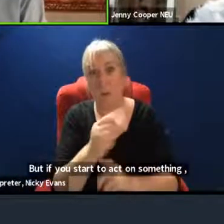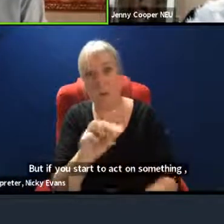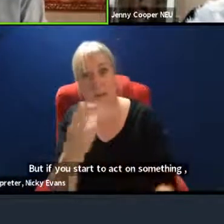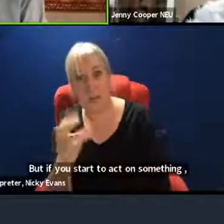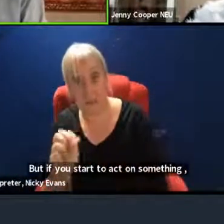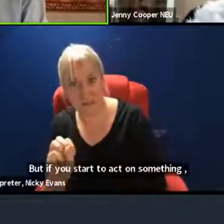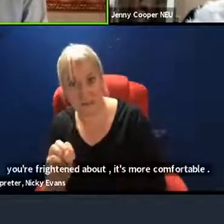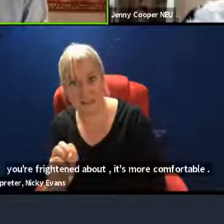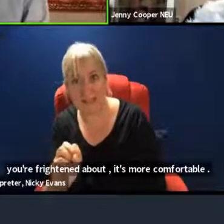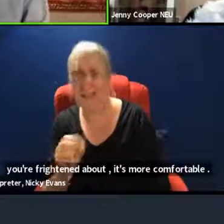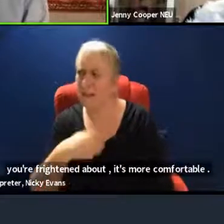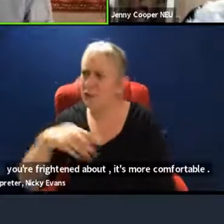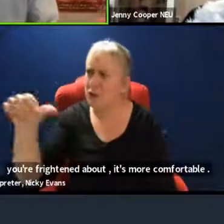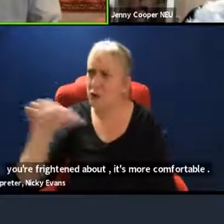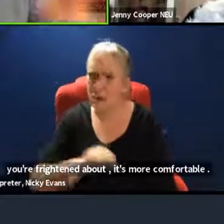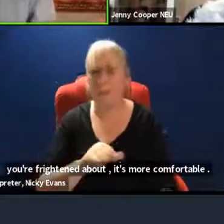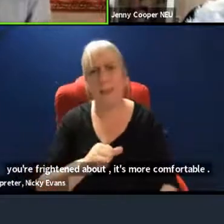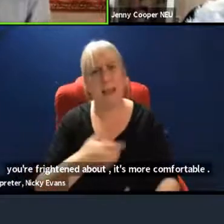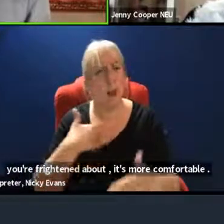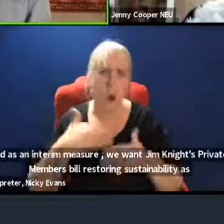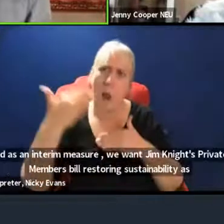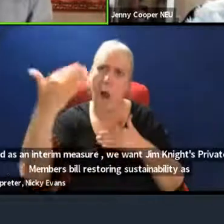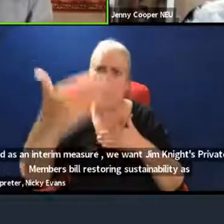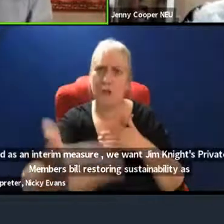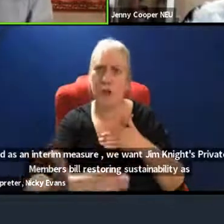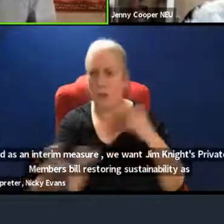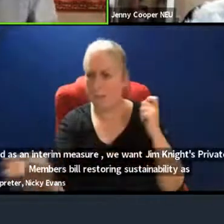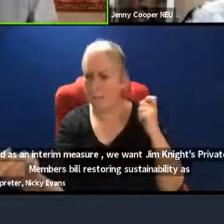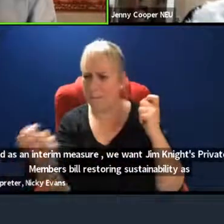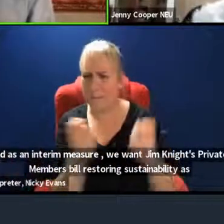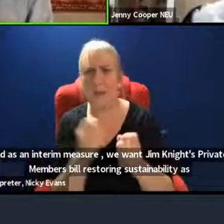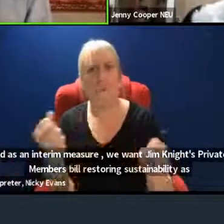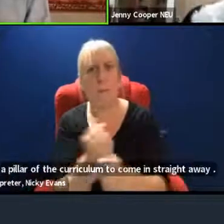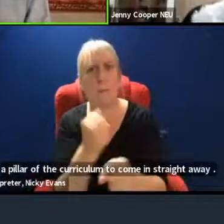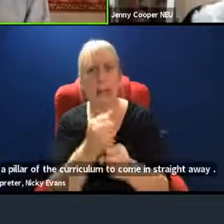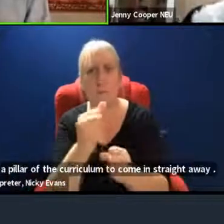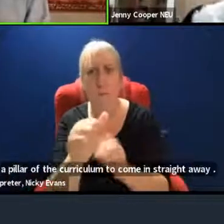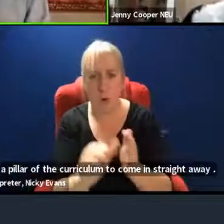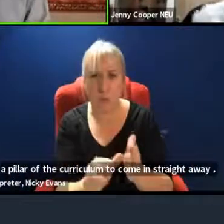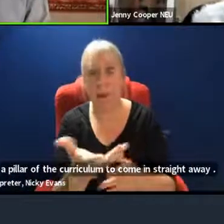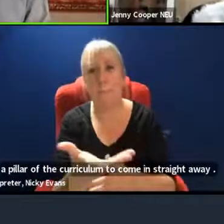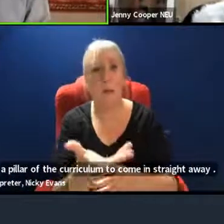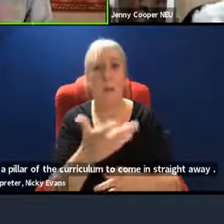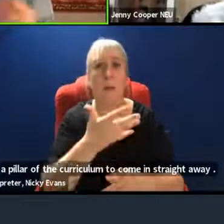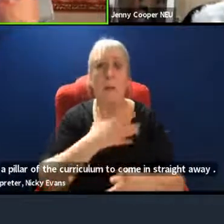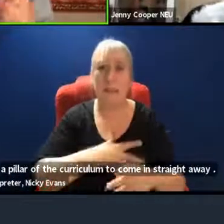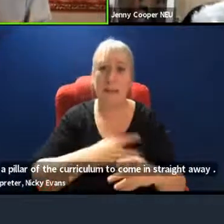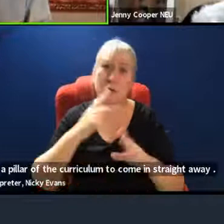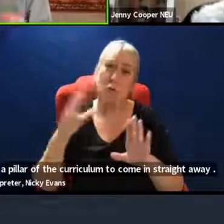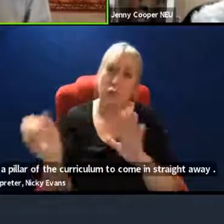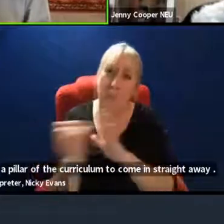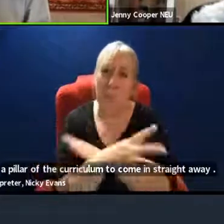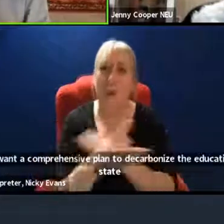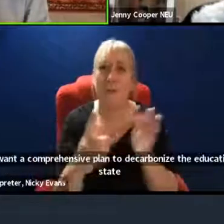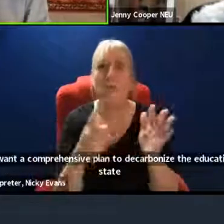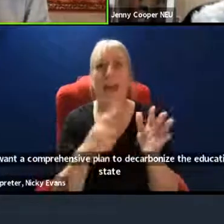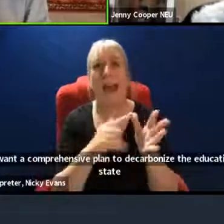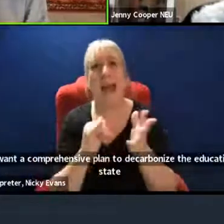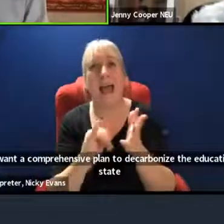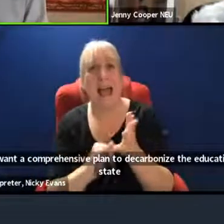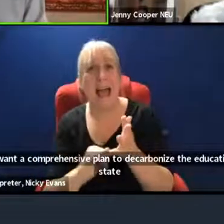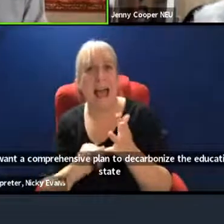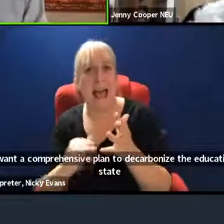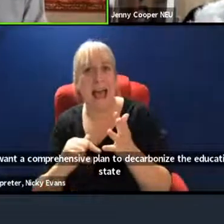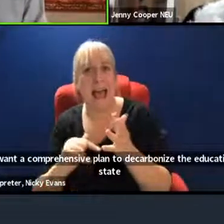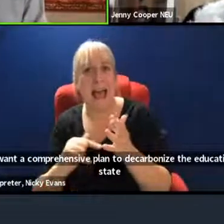and repair program, which can also remove asbestos at the same time and improve the quality of our buildings. We really need a detailed